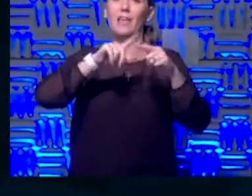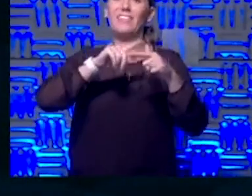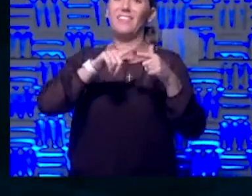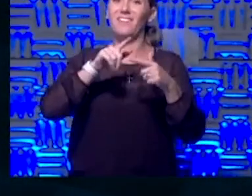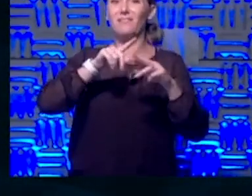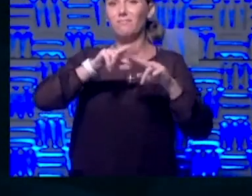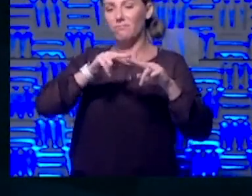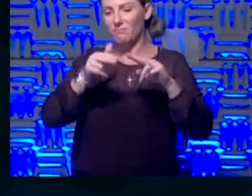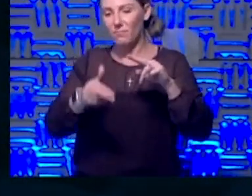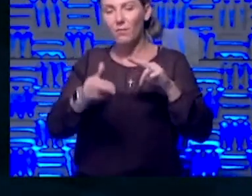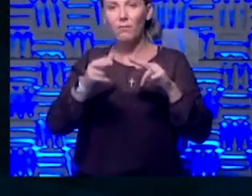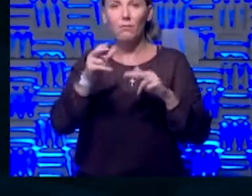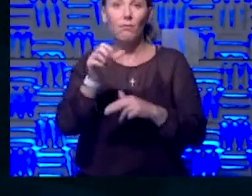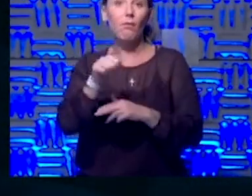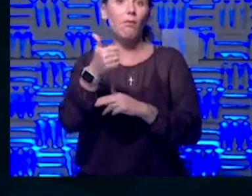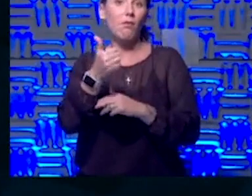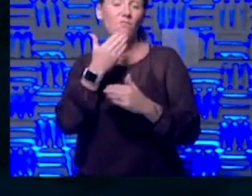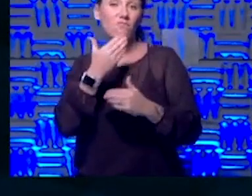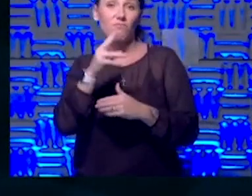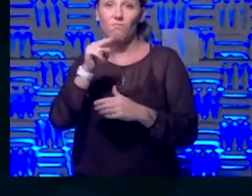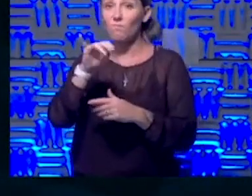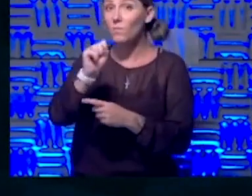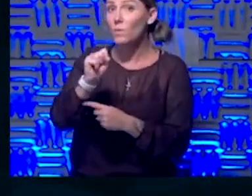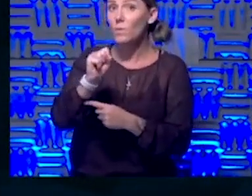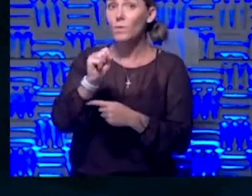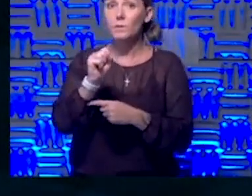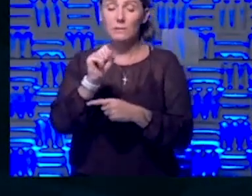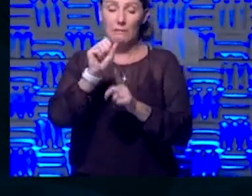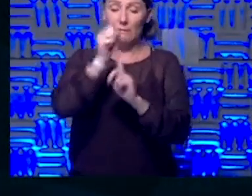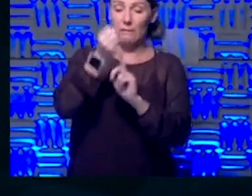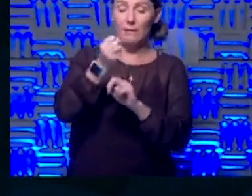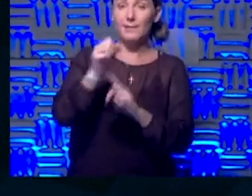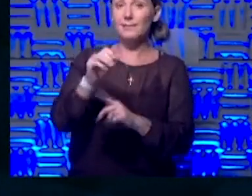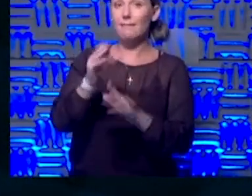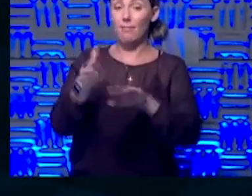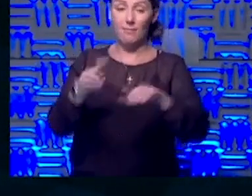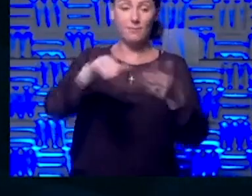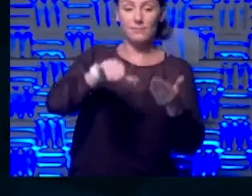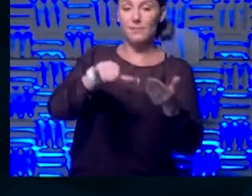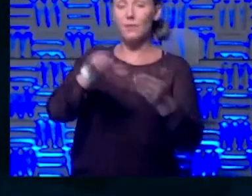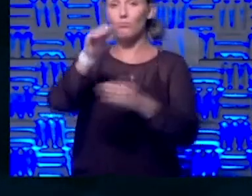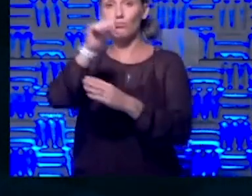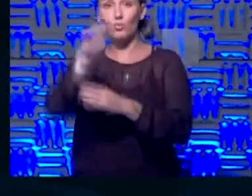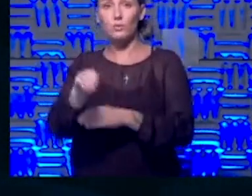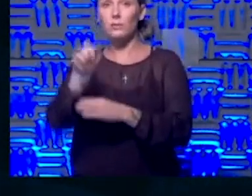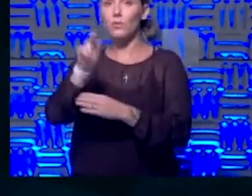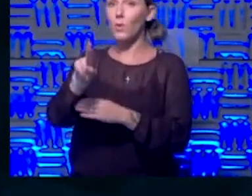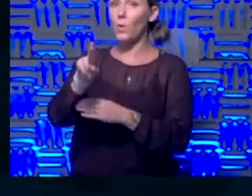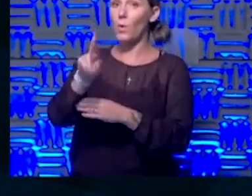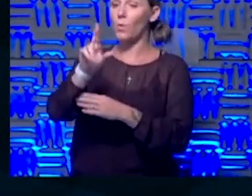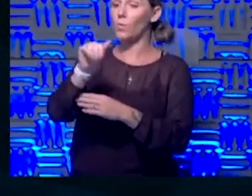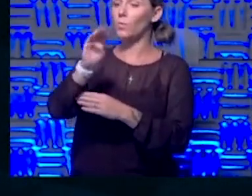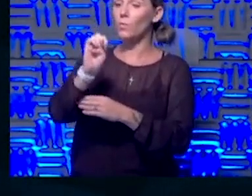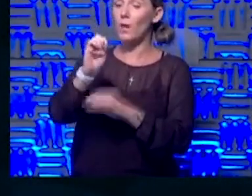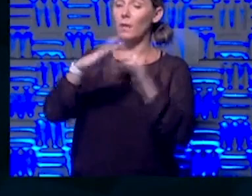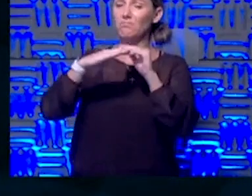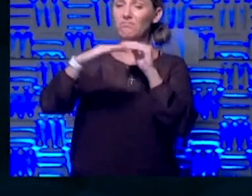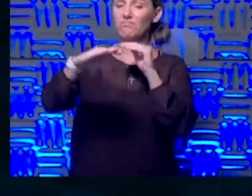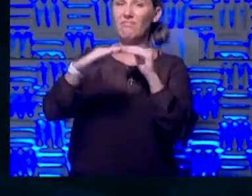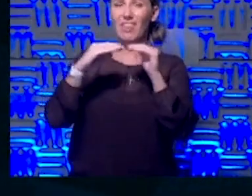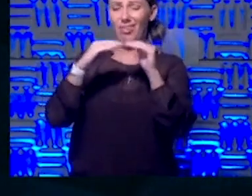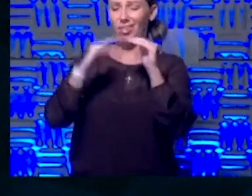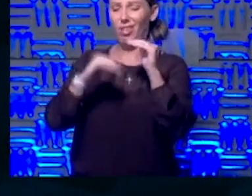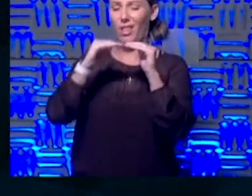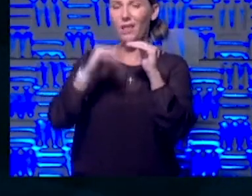is it seems like as a percent of cases, death rate or death percentage seems to have leveled off at less than about 1